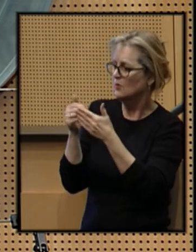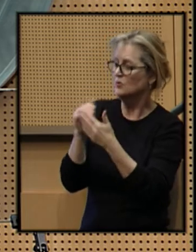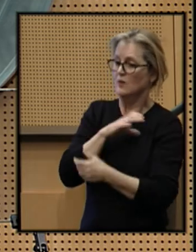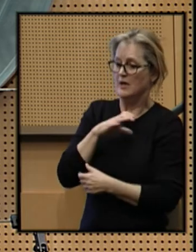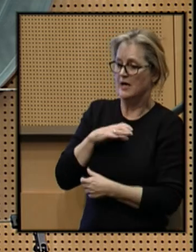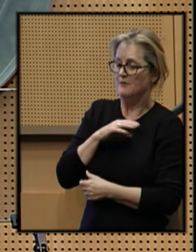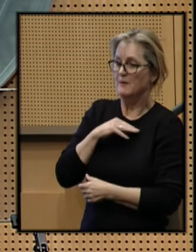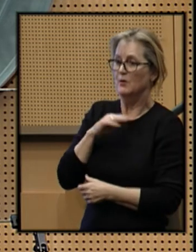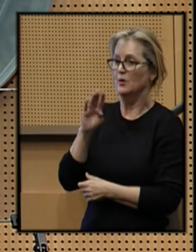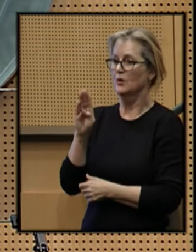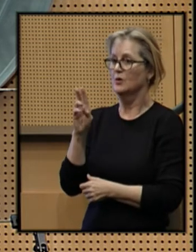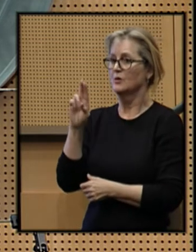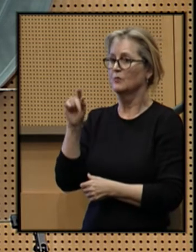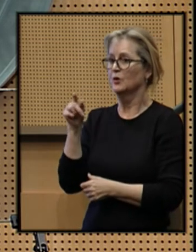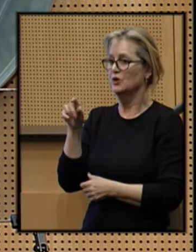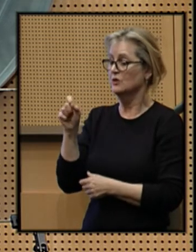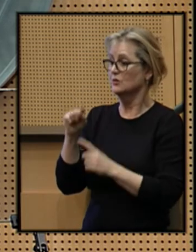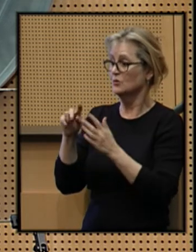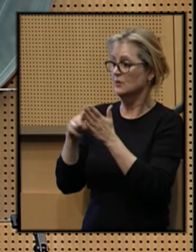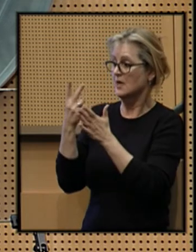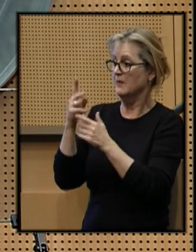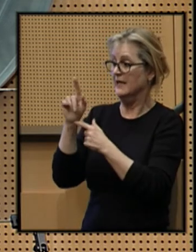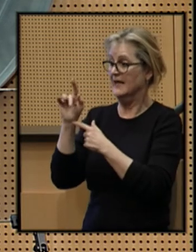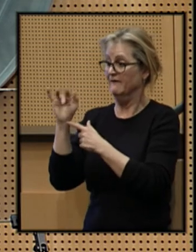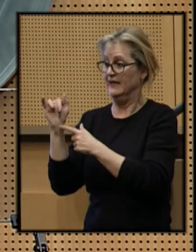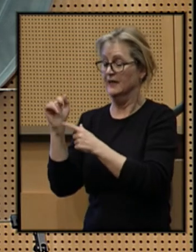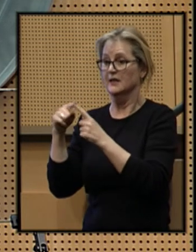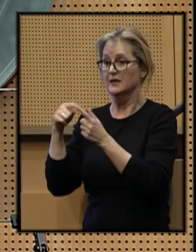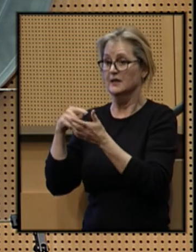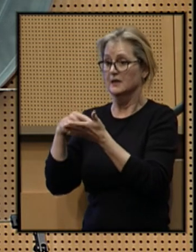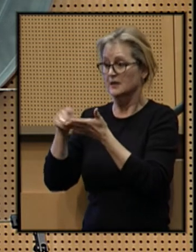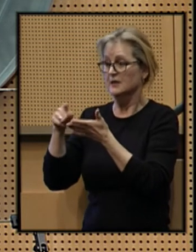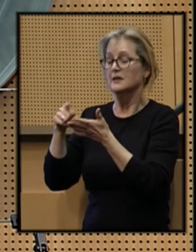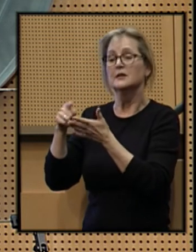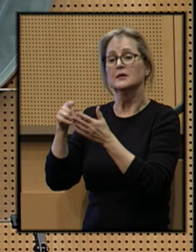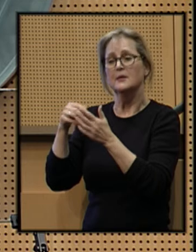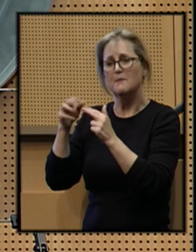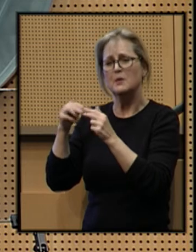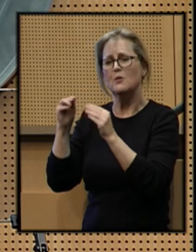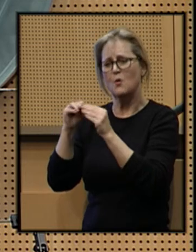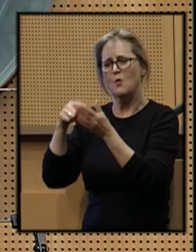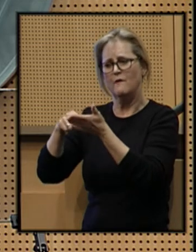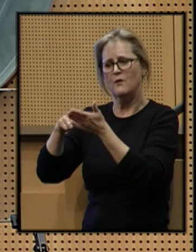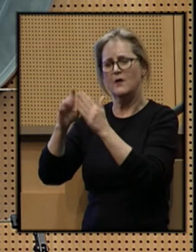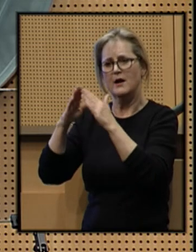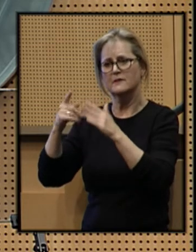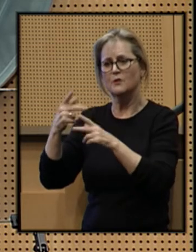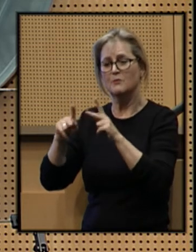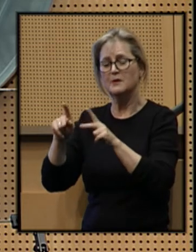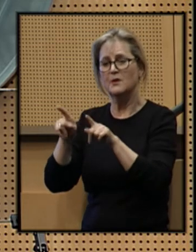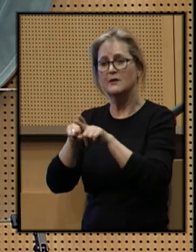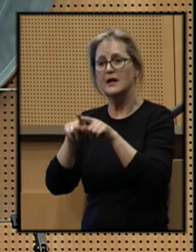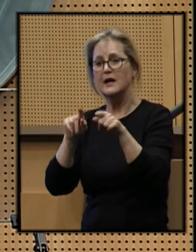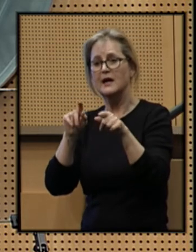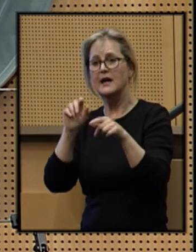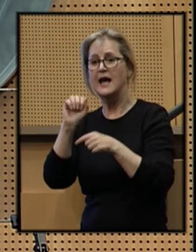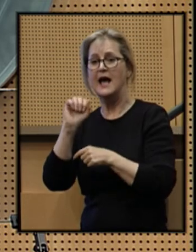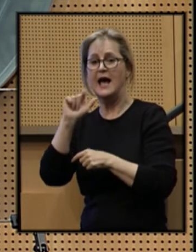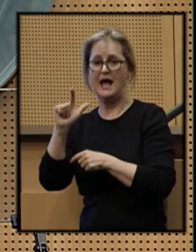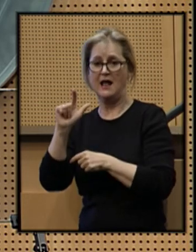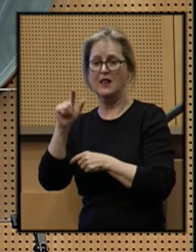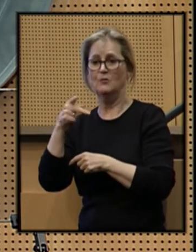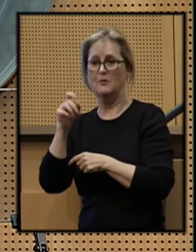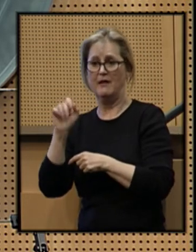Council Member Burgess to double the levy in order to build more affordable housing for people like Al Corpella.